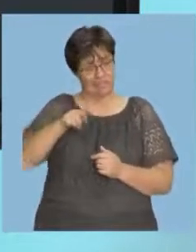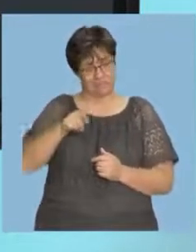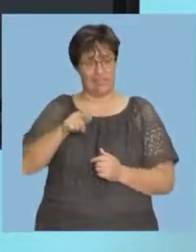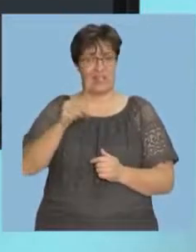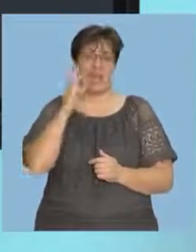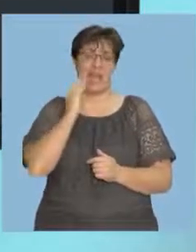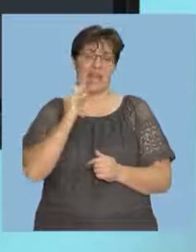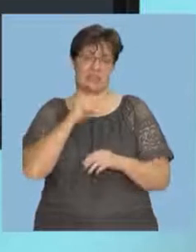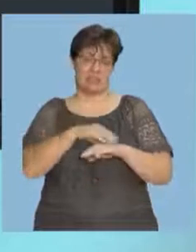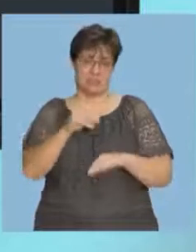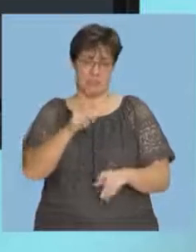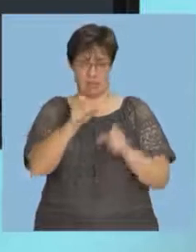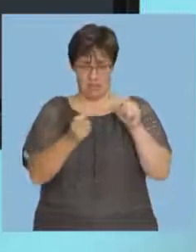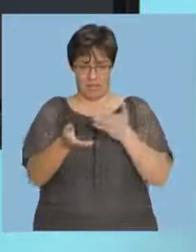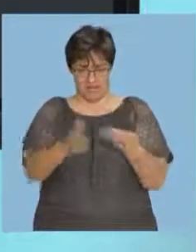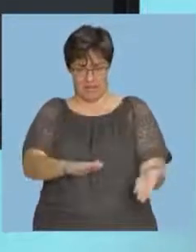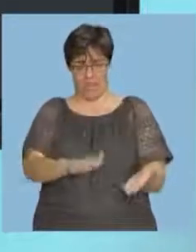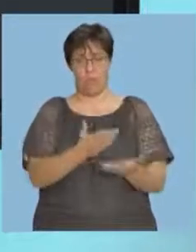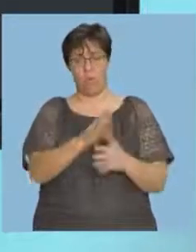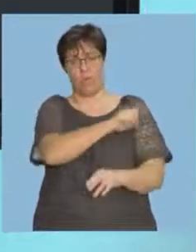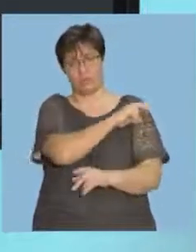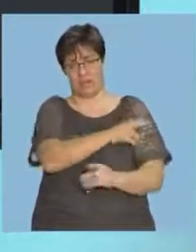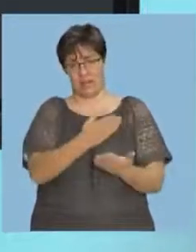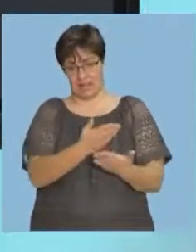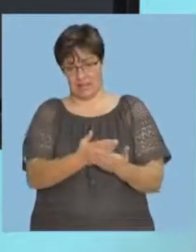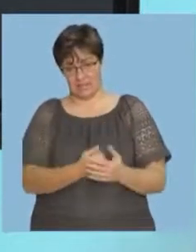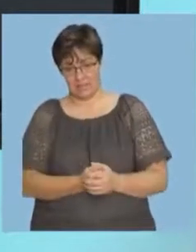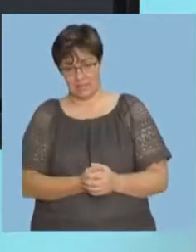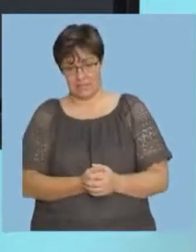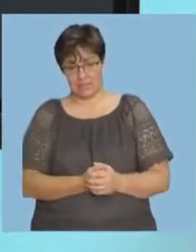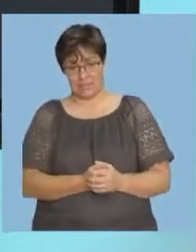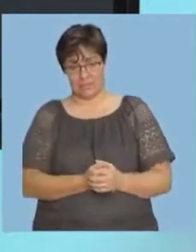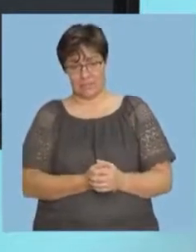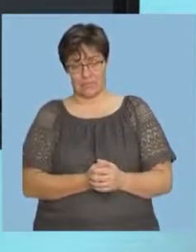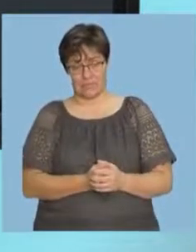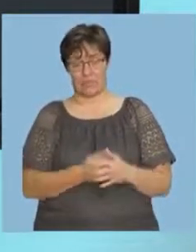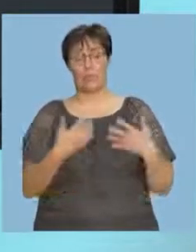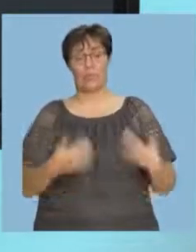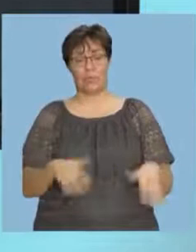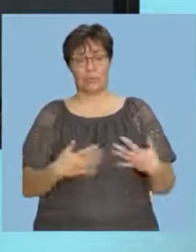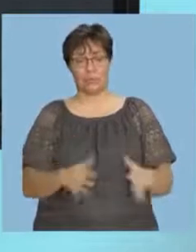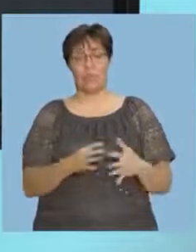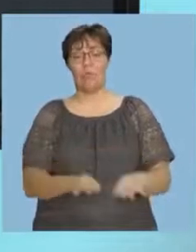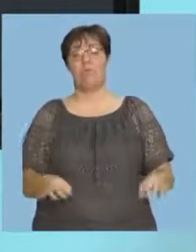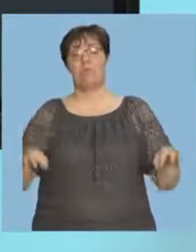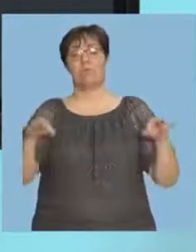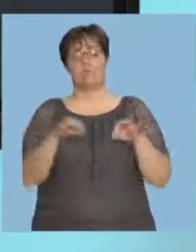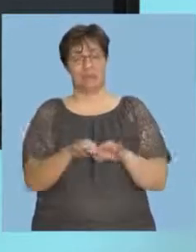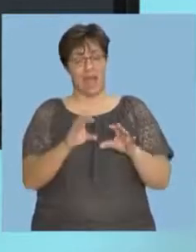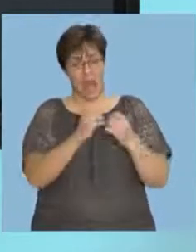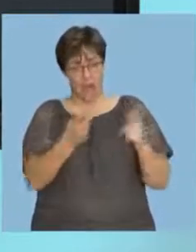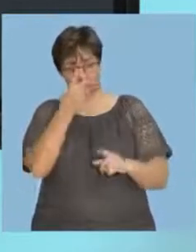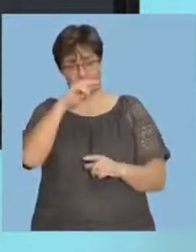age that might die from COVID-19 or be hospitalized. Okay. Very, very, very important how we